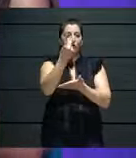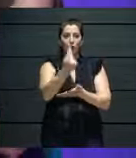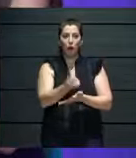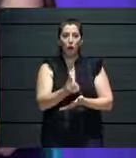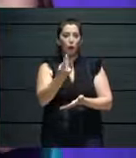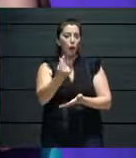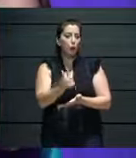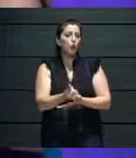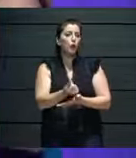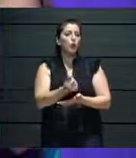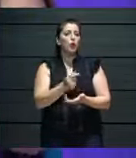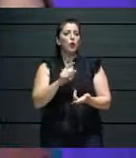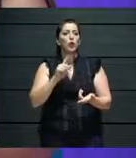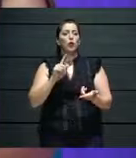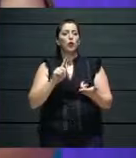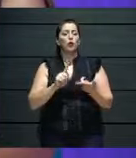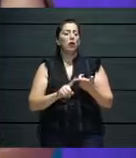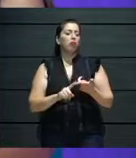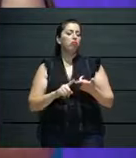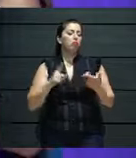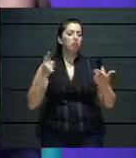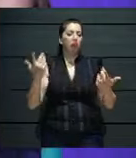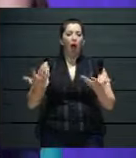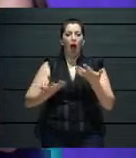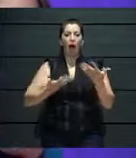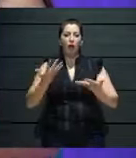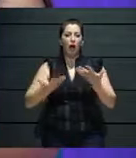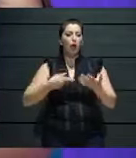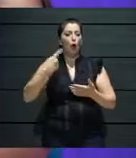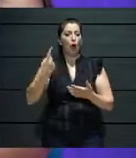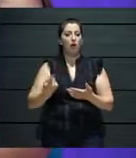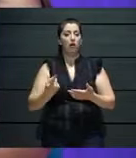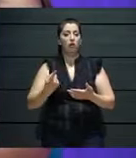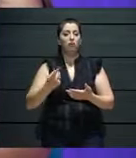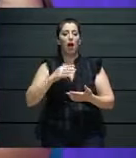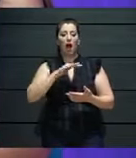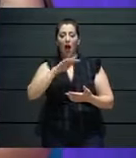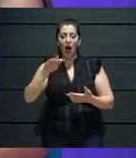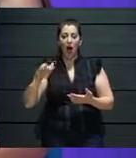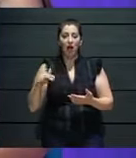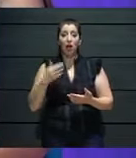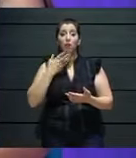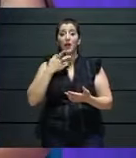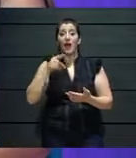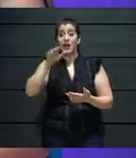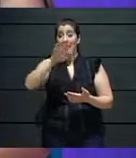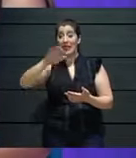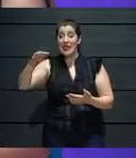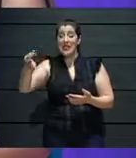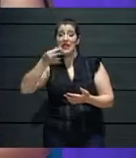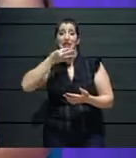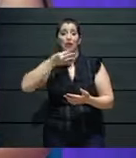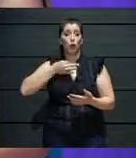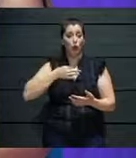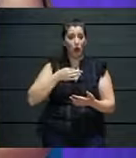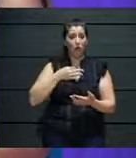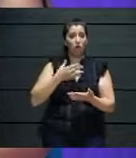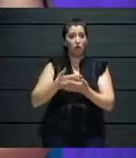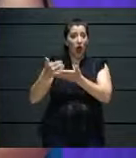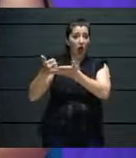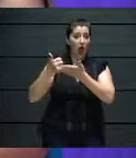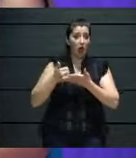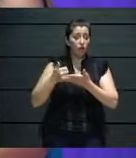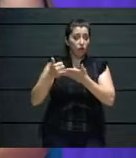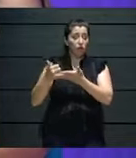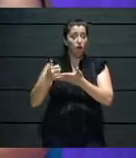guidance or funds could kind of appeal to Arts Council support mechanisms. But it was also, there were